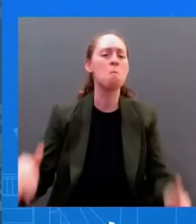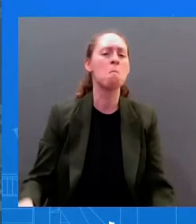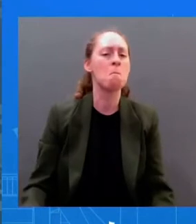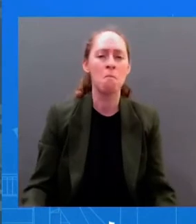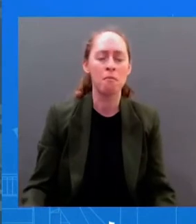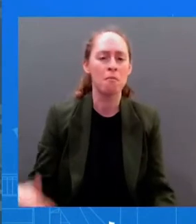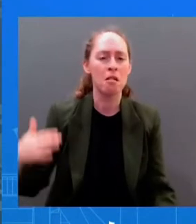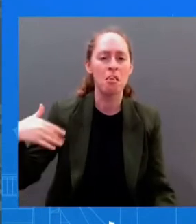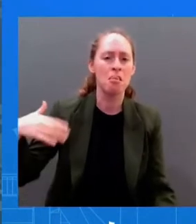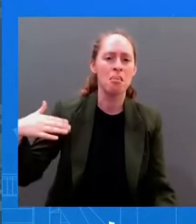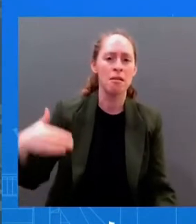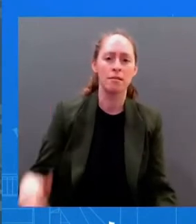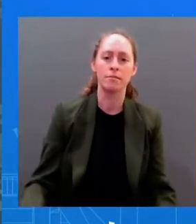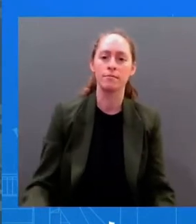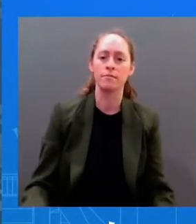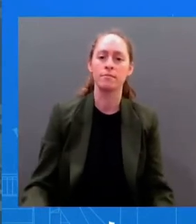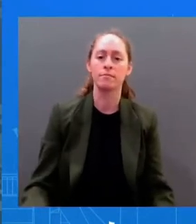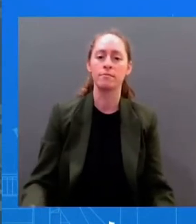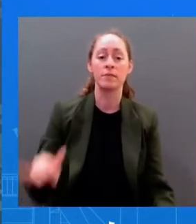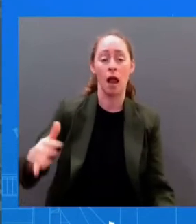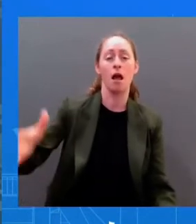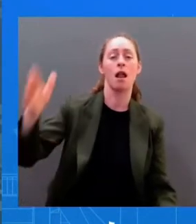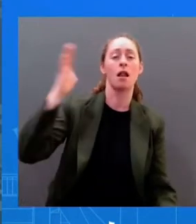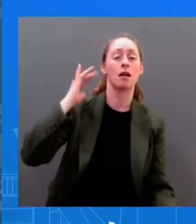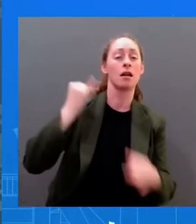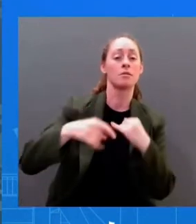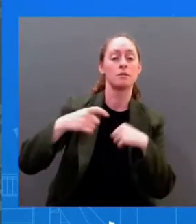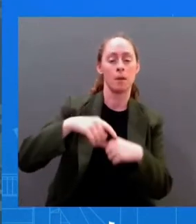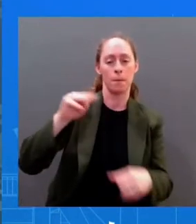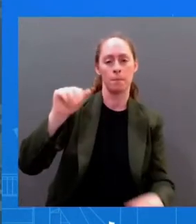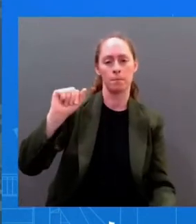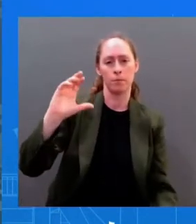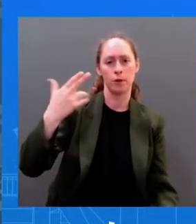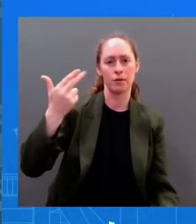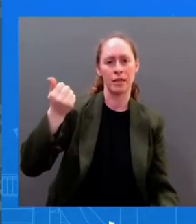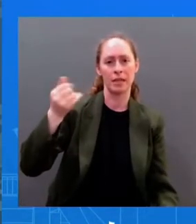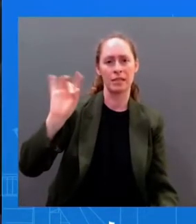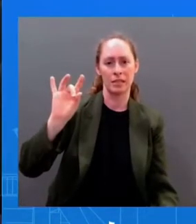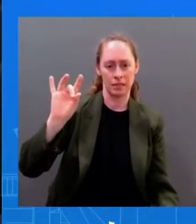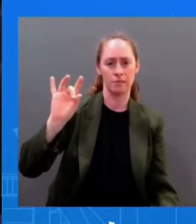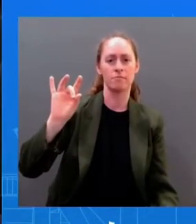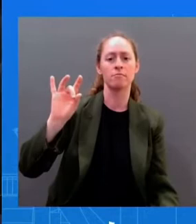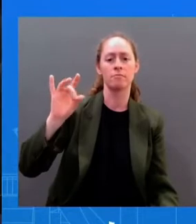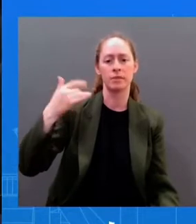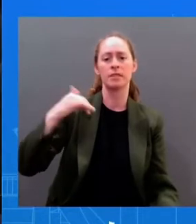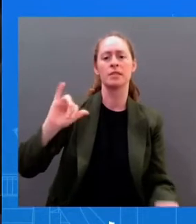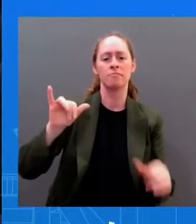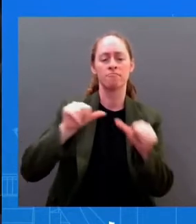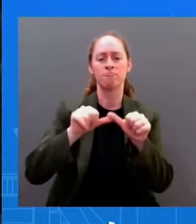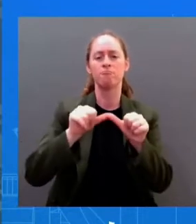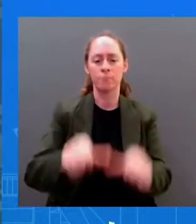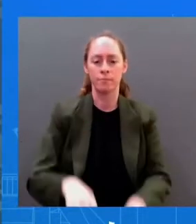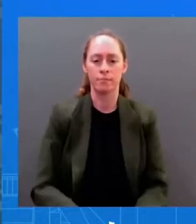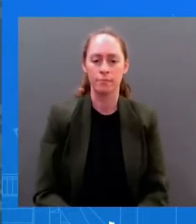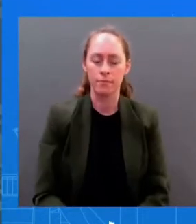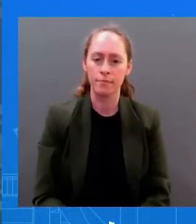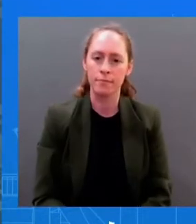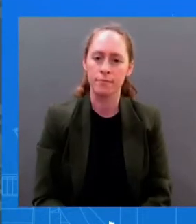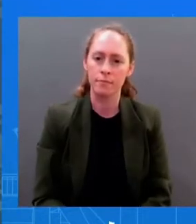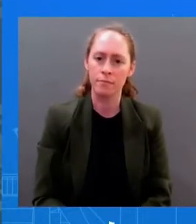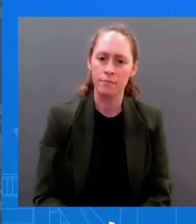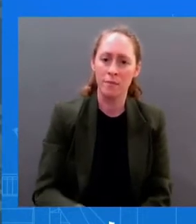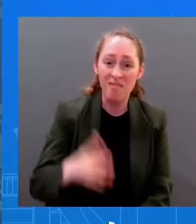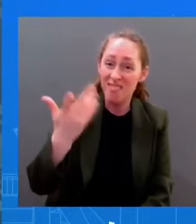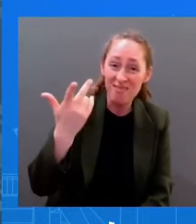March 18th. We will continue to maintain open lines of communication with China. But what about even just a phone call, not having to be I don't have anything to preview